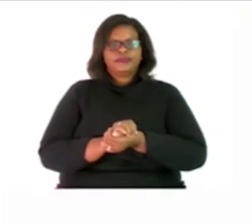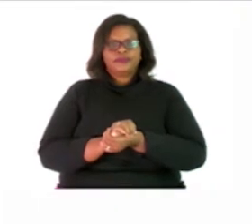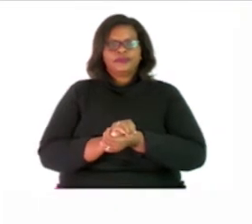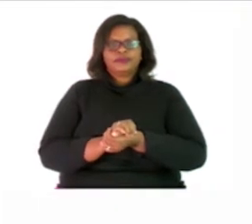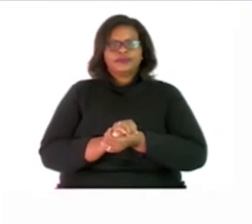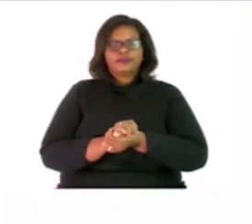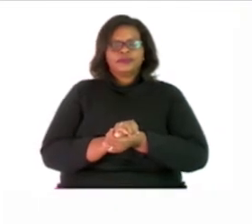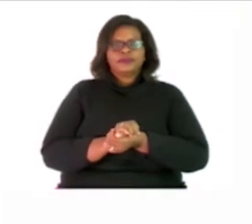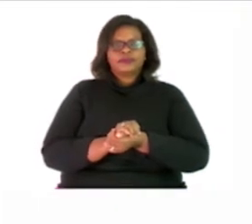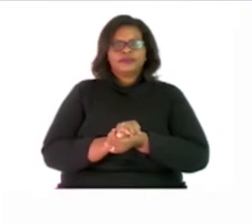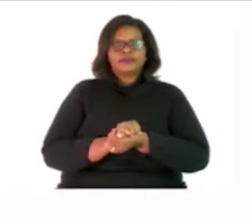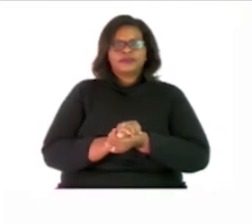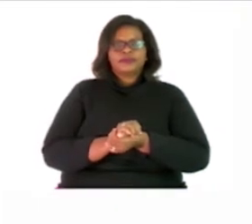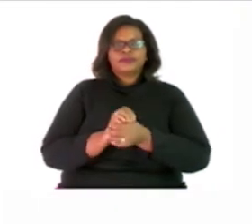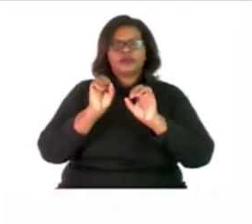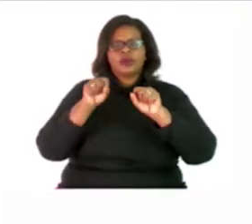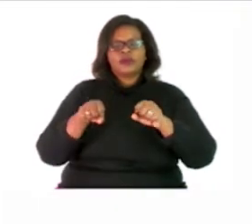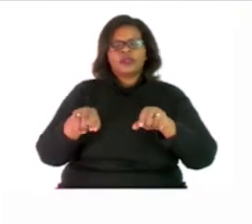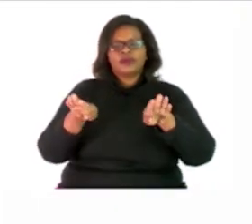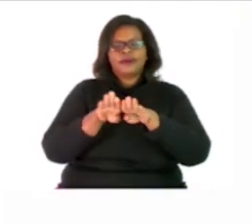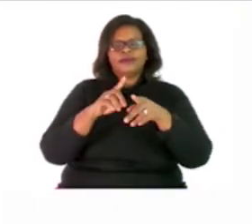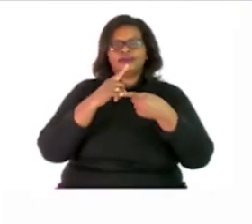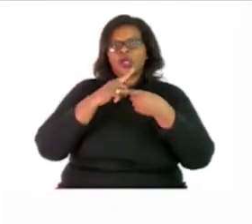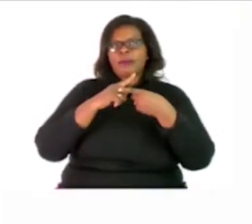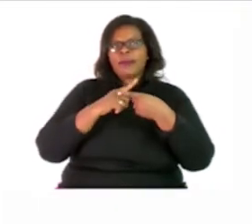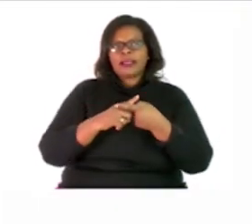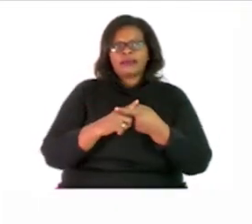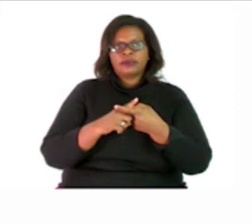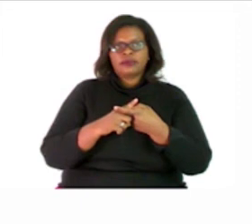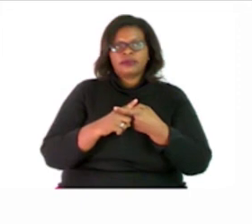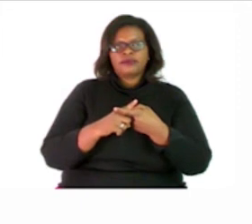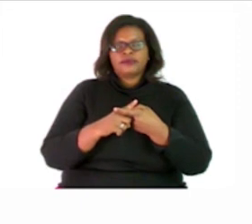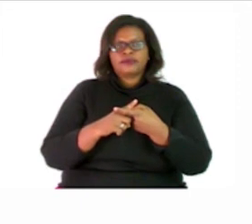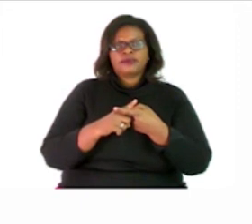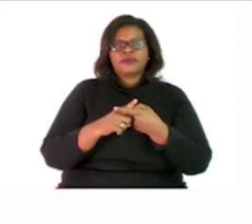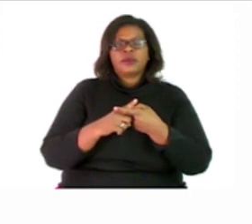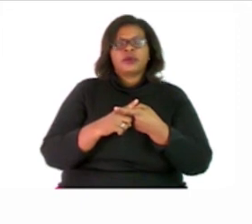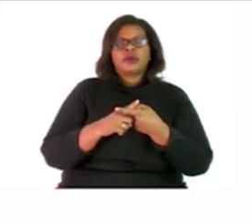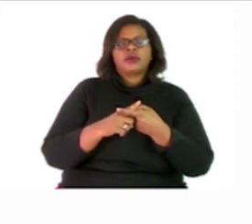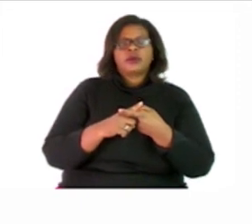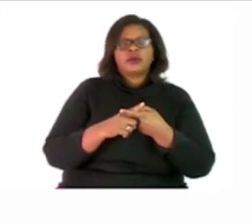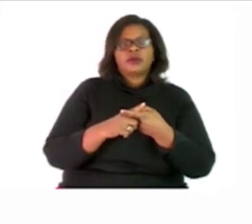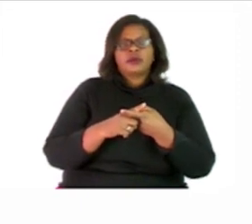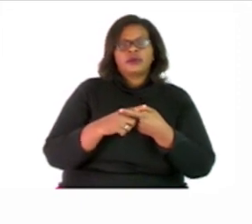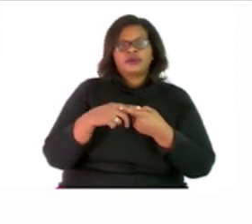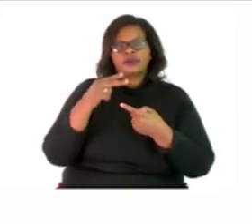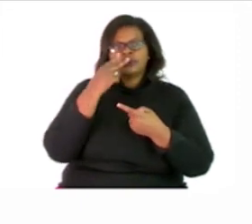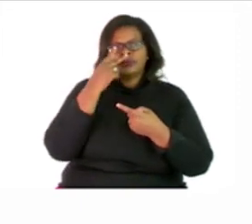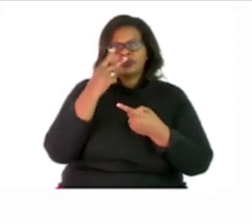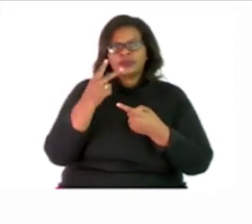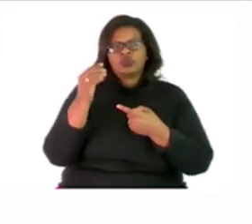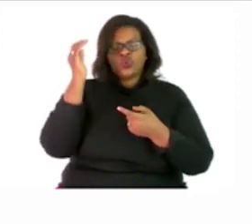So, we have to do the multiples whereby you are required to know the